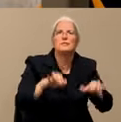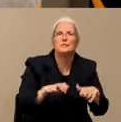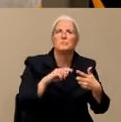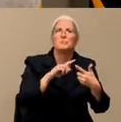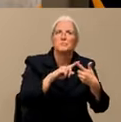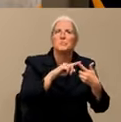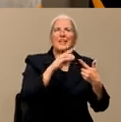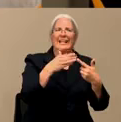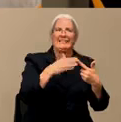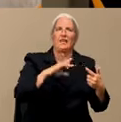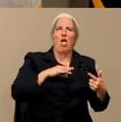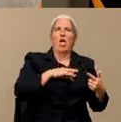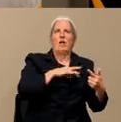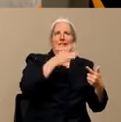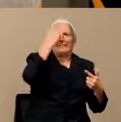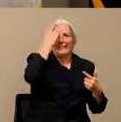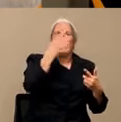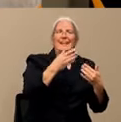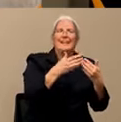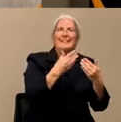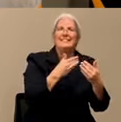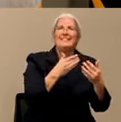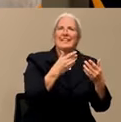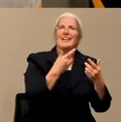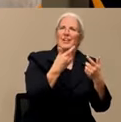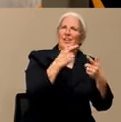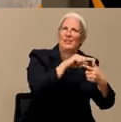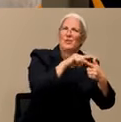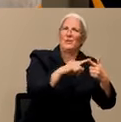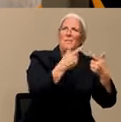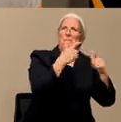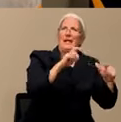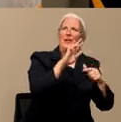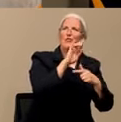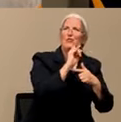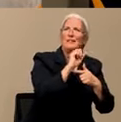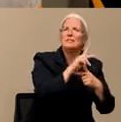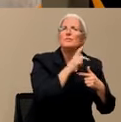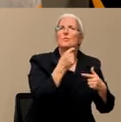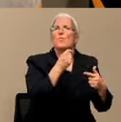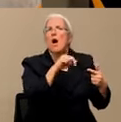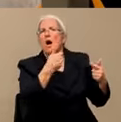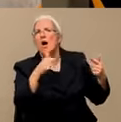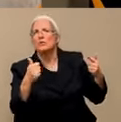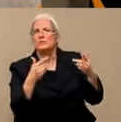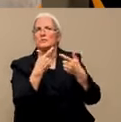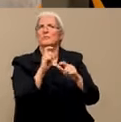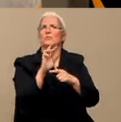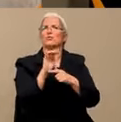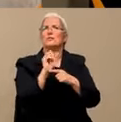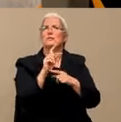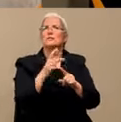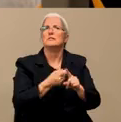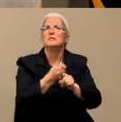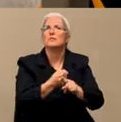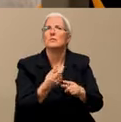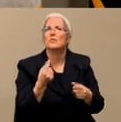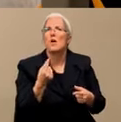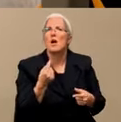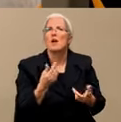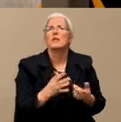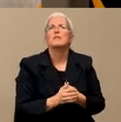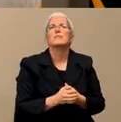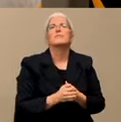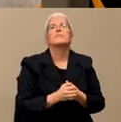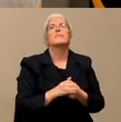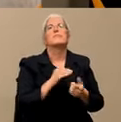at greatest risk. Is this still the case, or what do we need to know? So, I'm smiling at the elderly, because it's 60 and